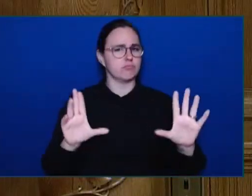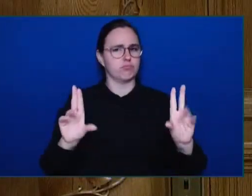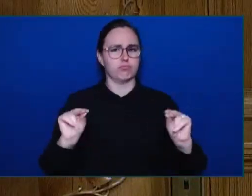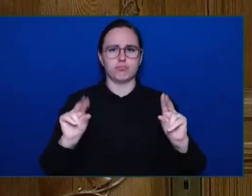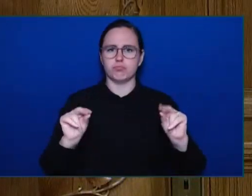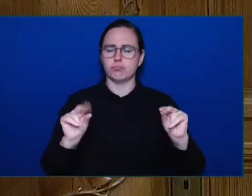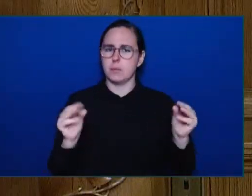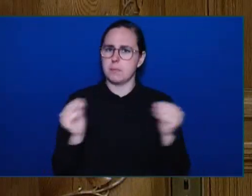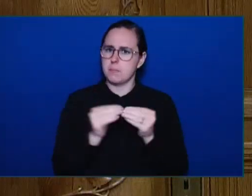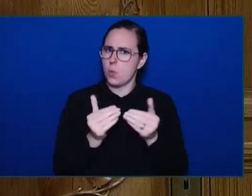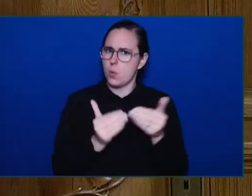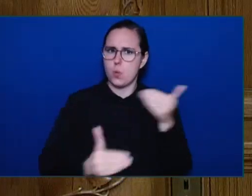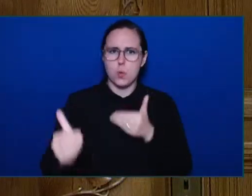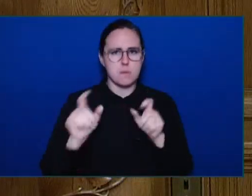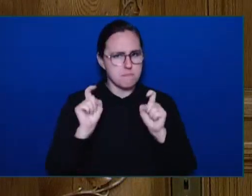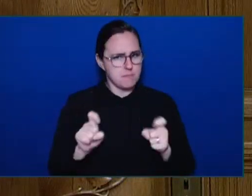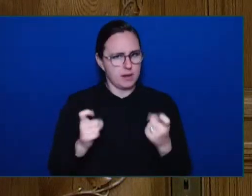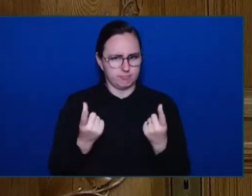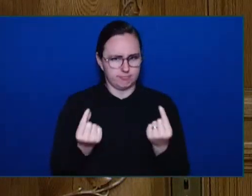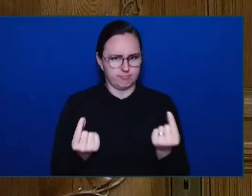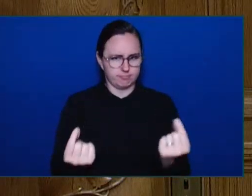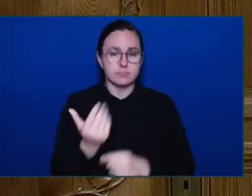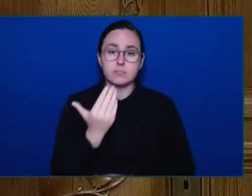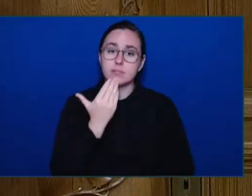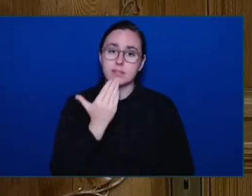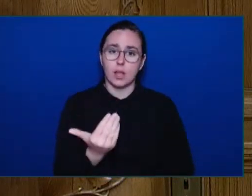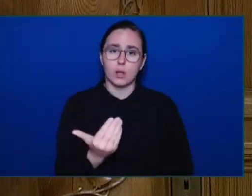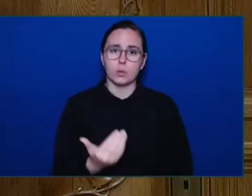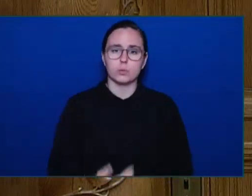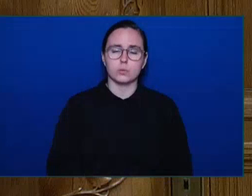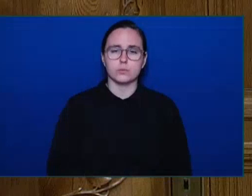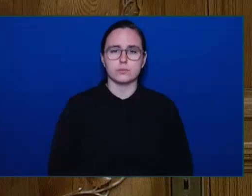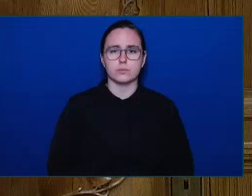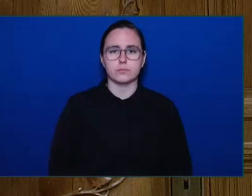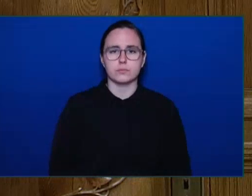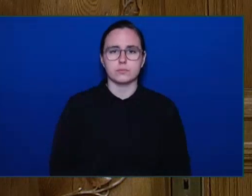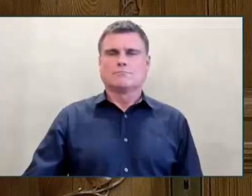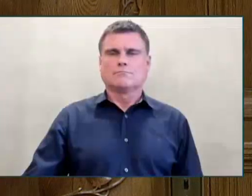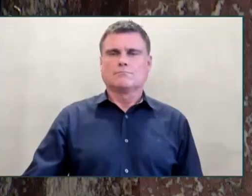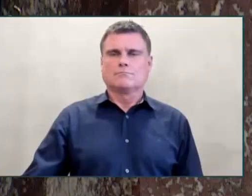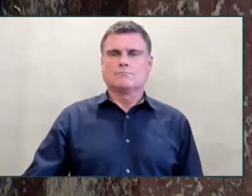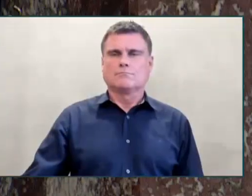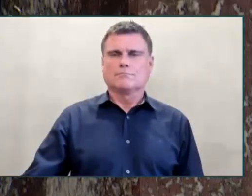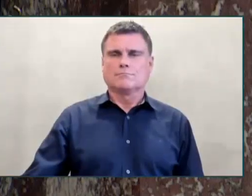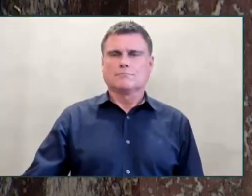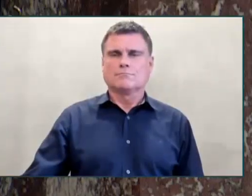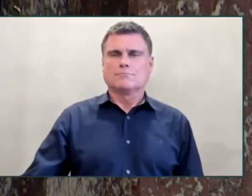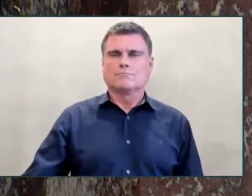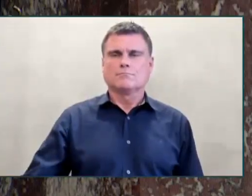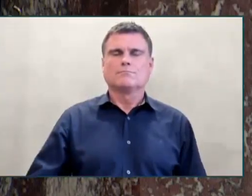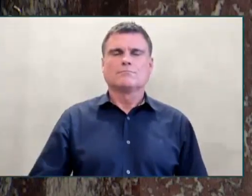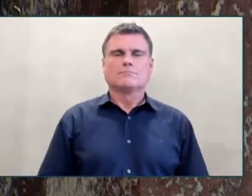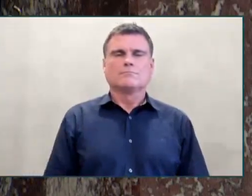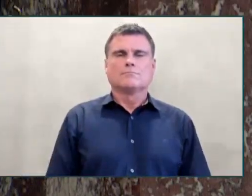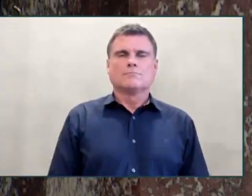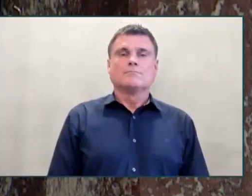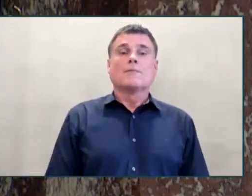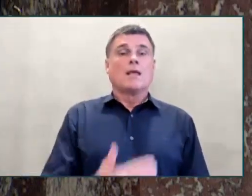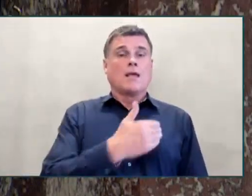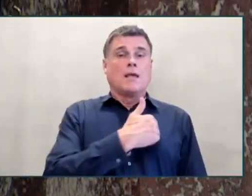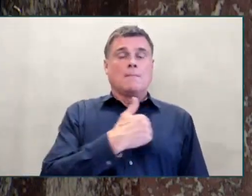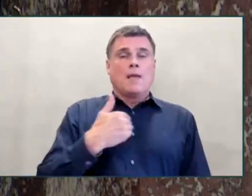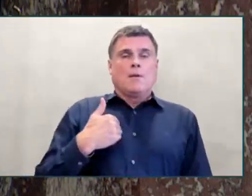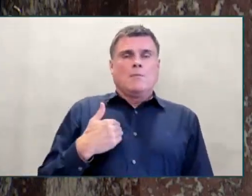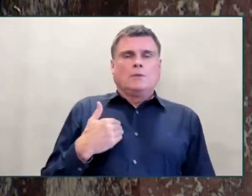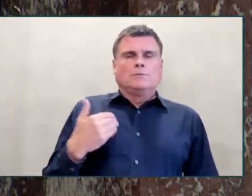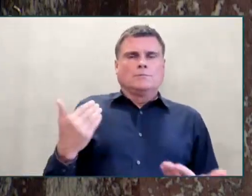Member for Senate North End Islands. Thank you, Mr. Speaker. Today I stand and respond to the ministerial statement provided